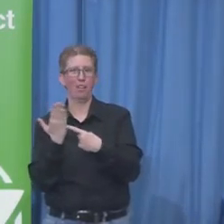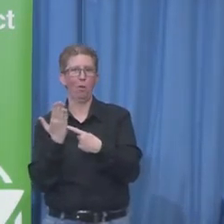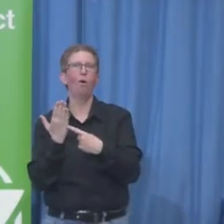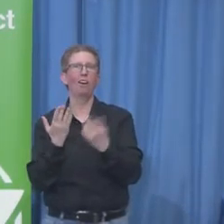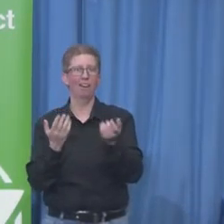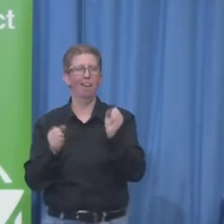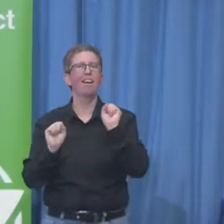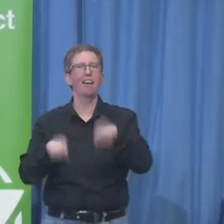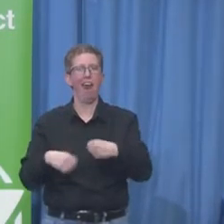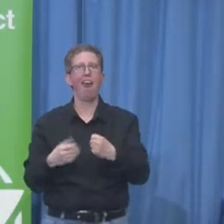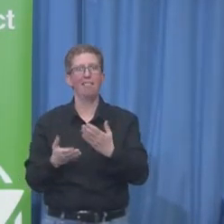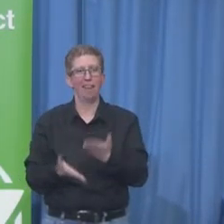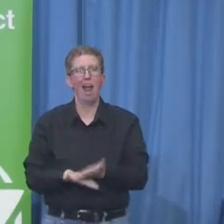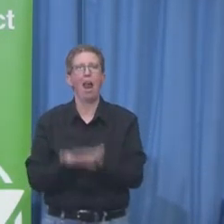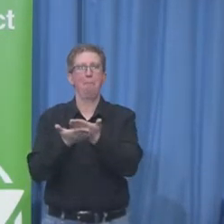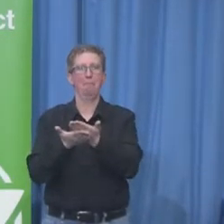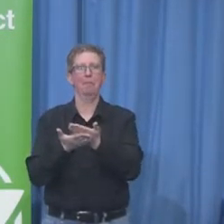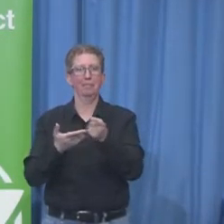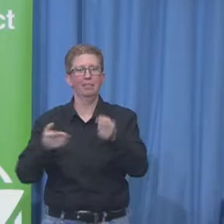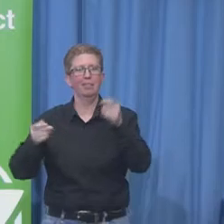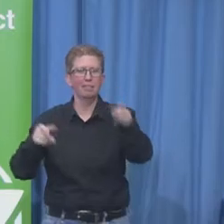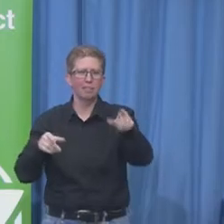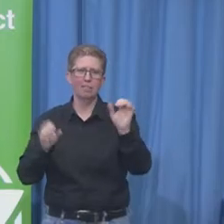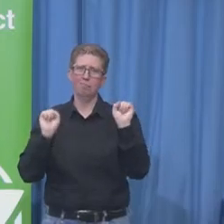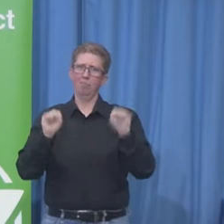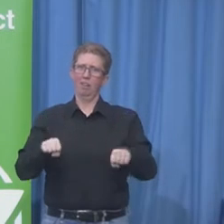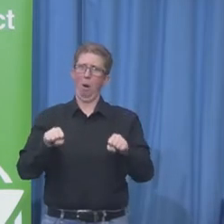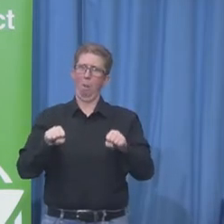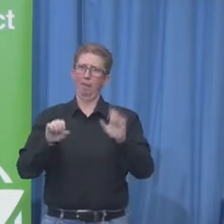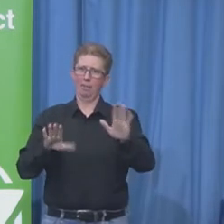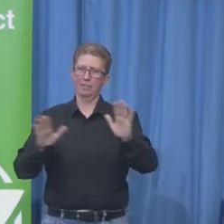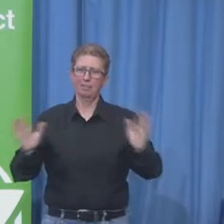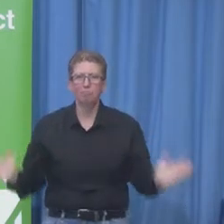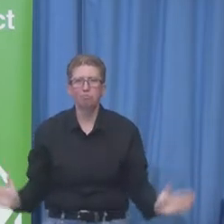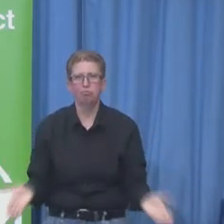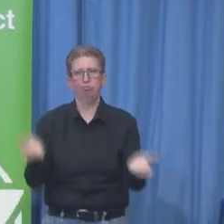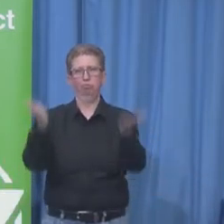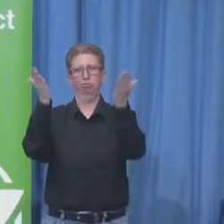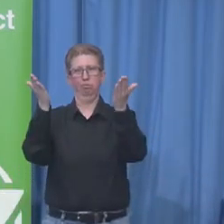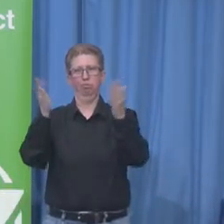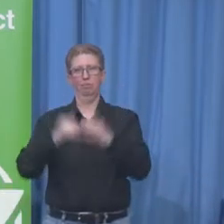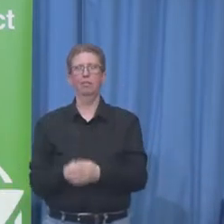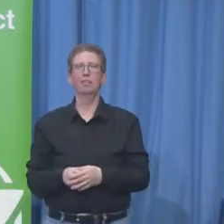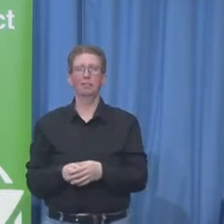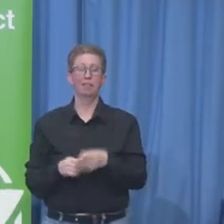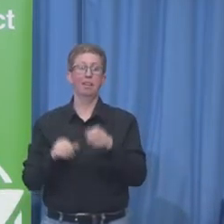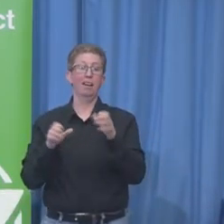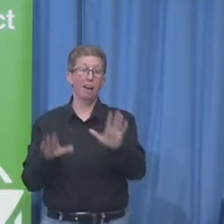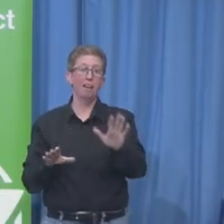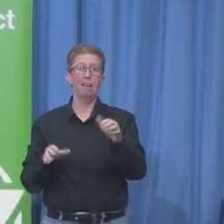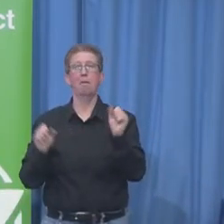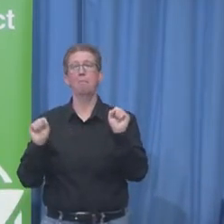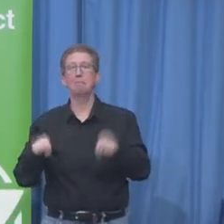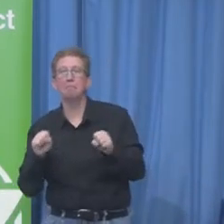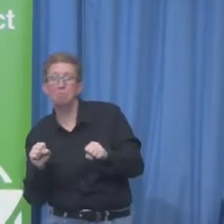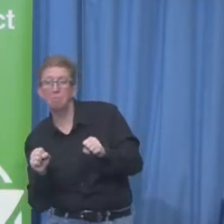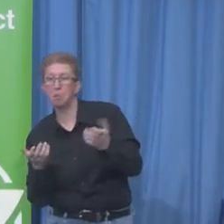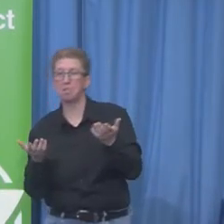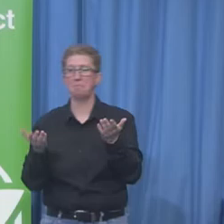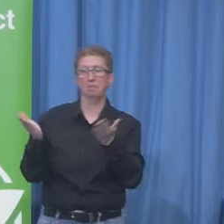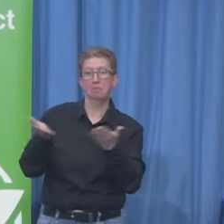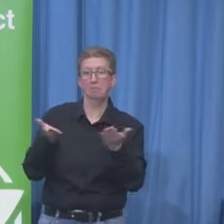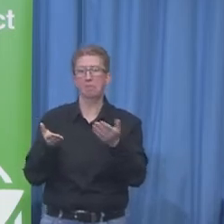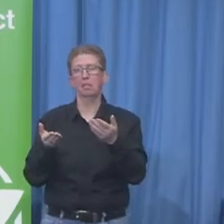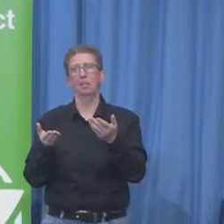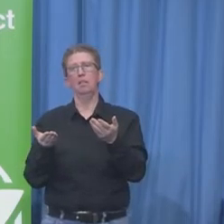of talent and create awareness of not only the challenges but the opportunity that this pool of untapped talent represents in